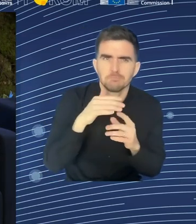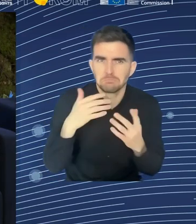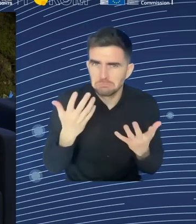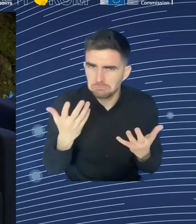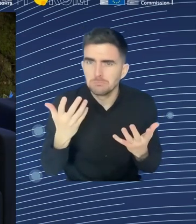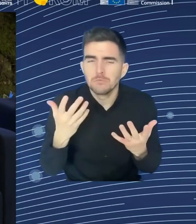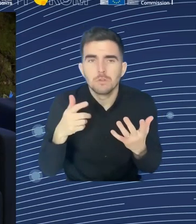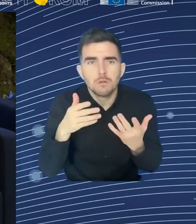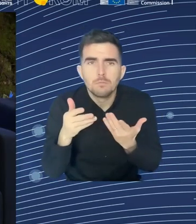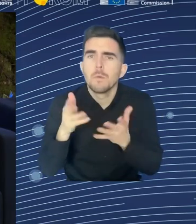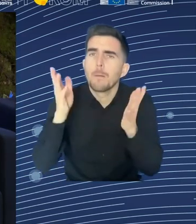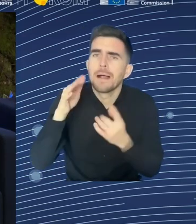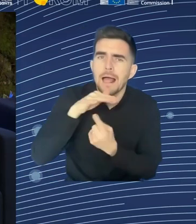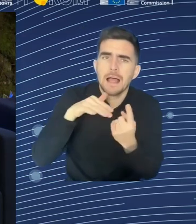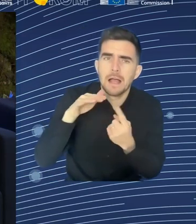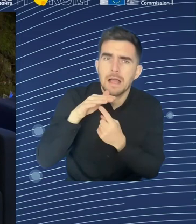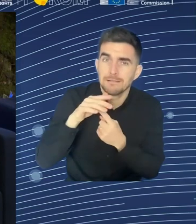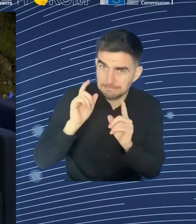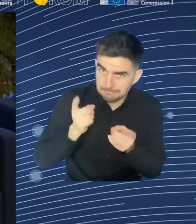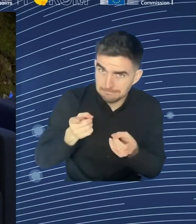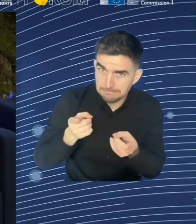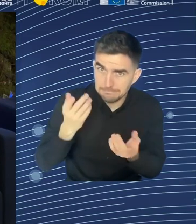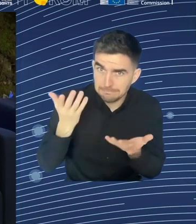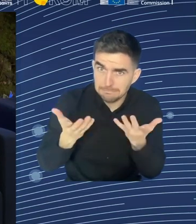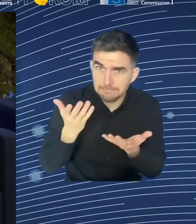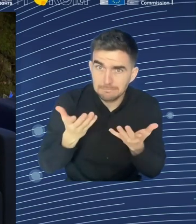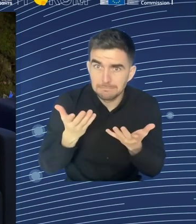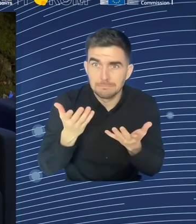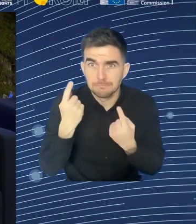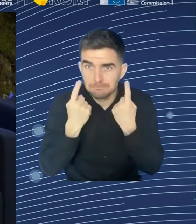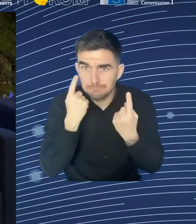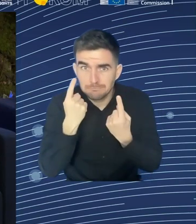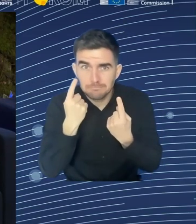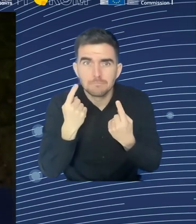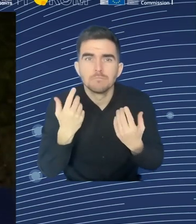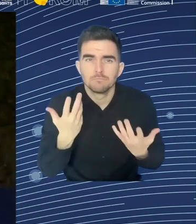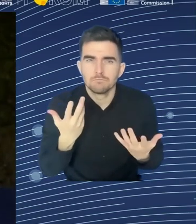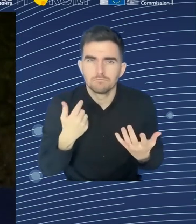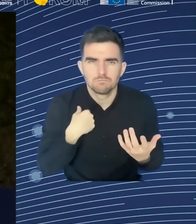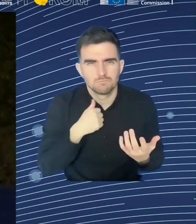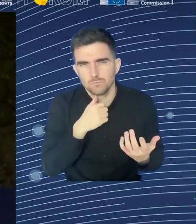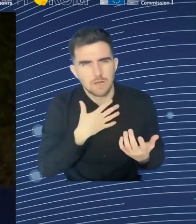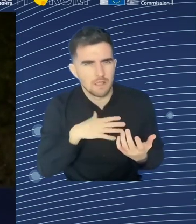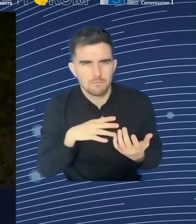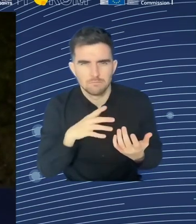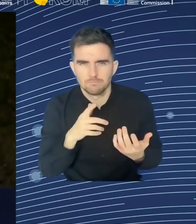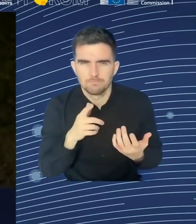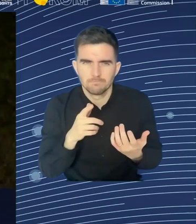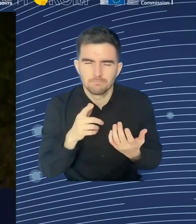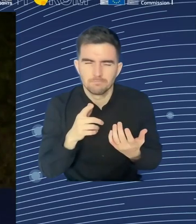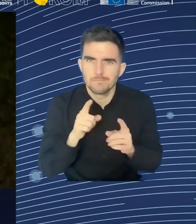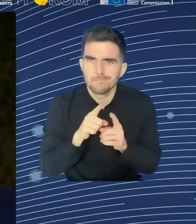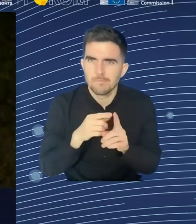public sector, who really is going to train those that are less qualified. For the most qualified ones,